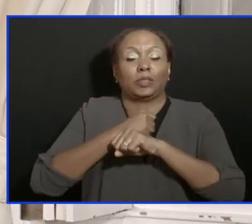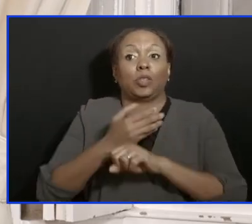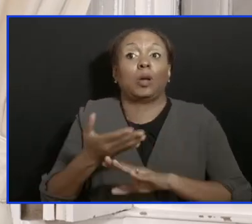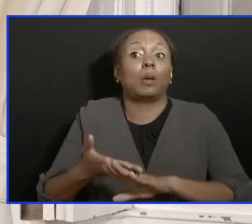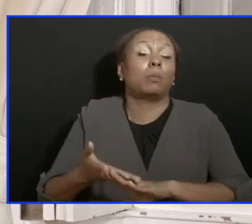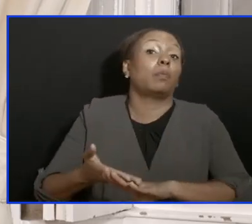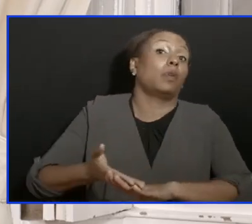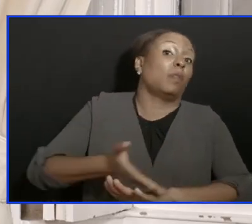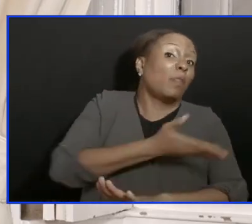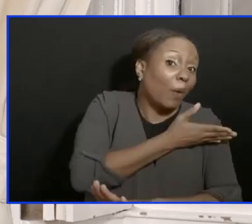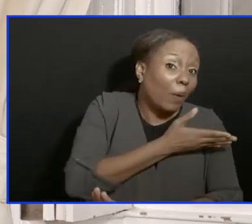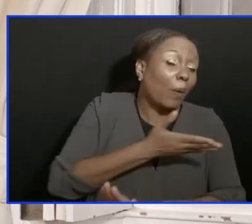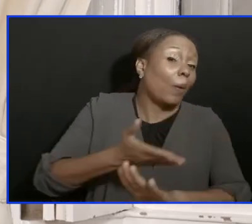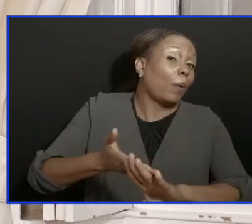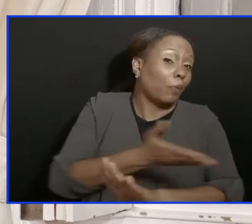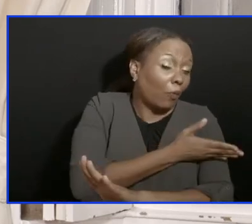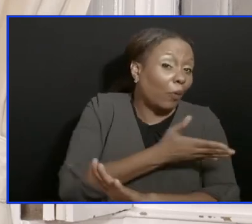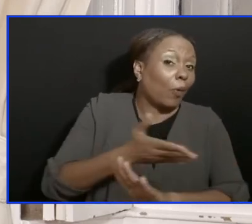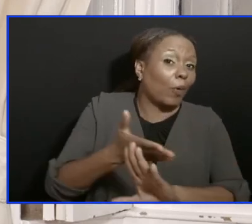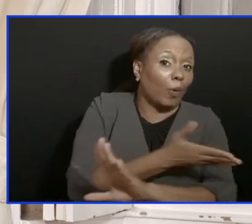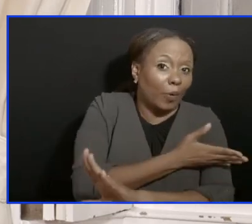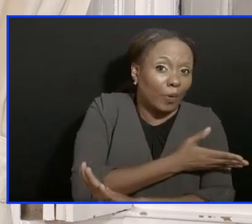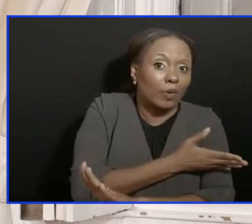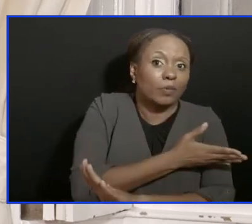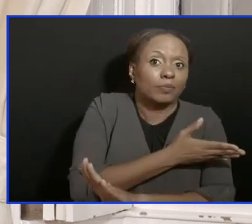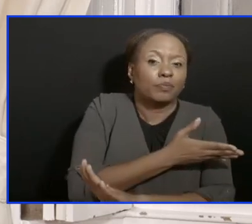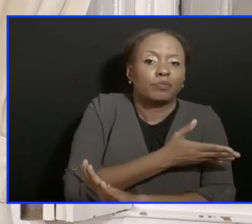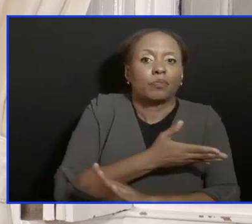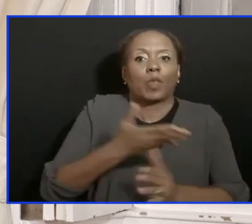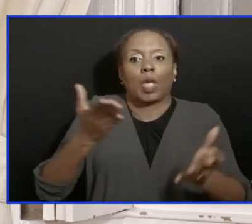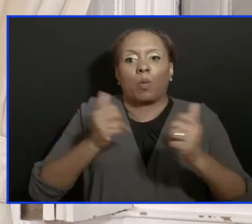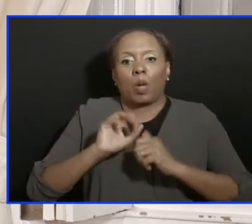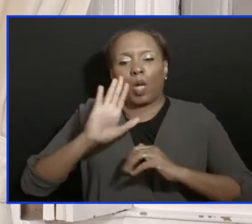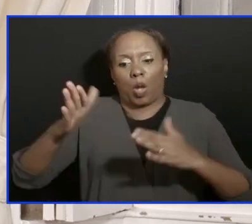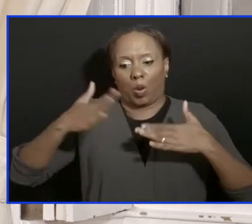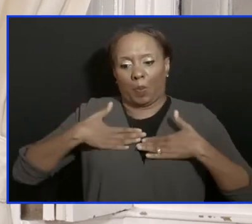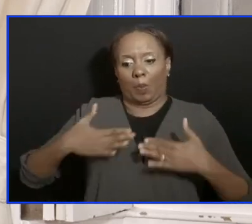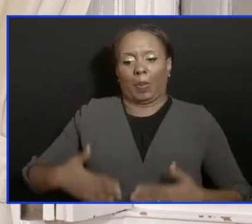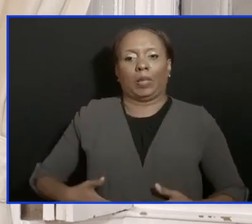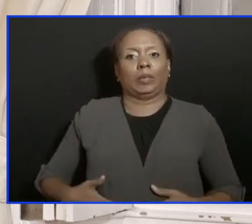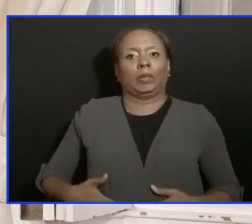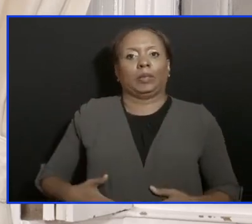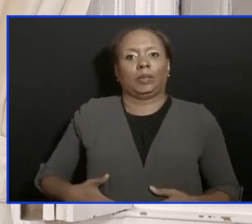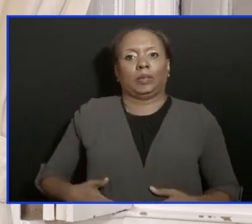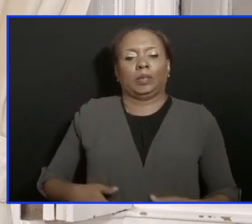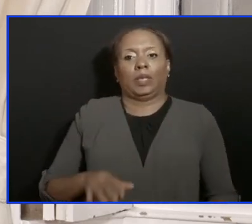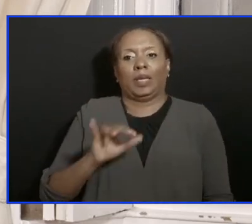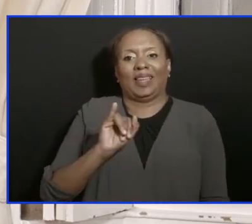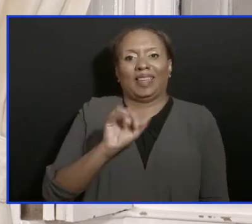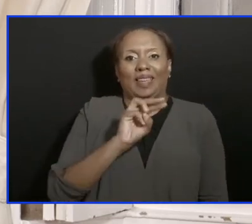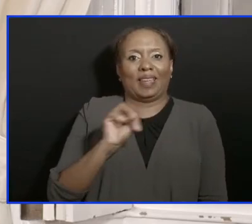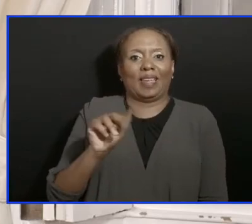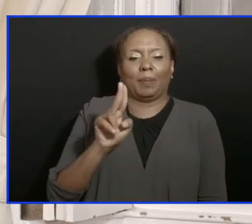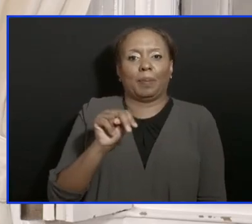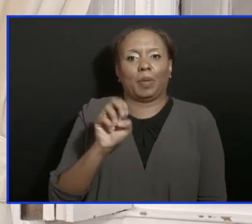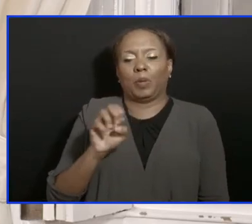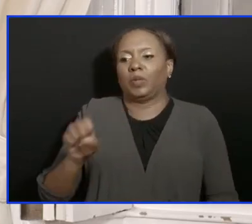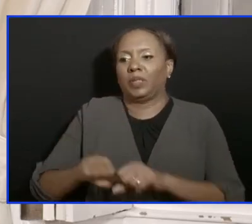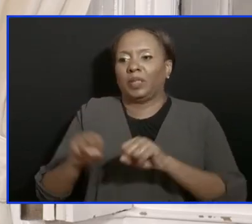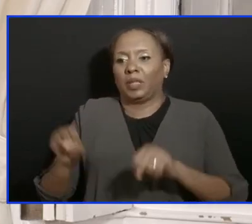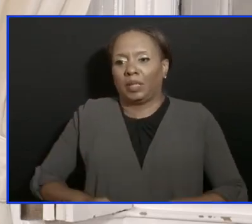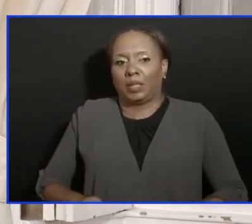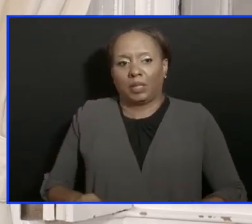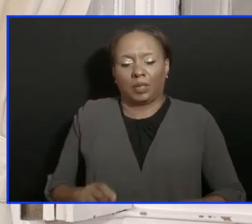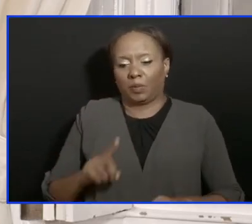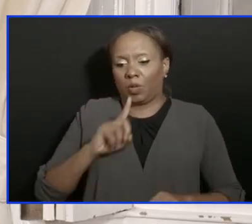actually comes in, we essentially have primed the immune system so that when the real virus comes into the space, because what